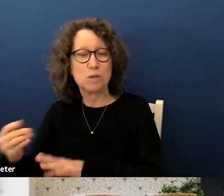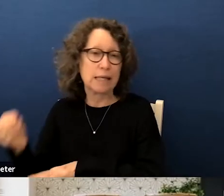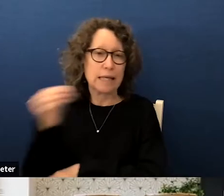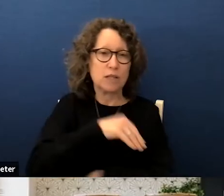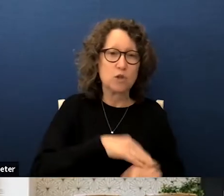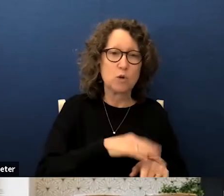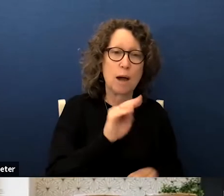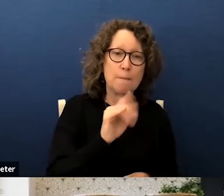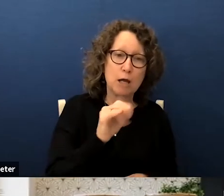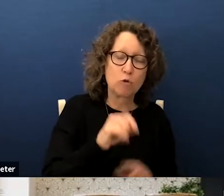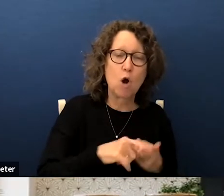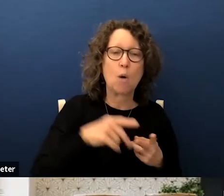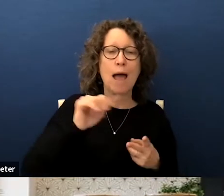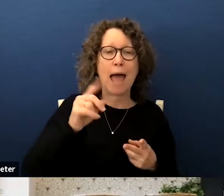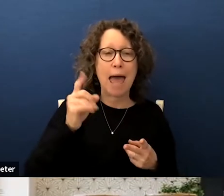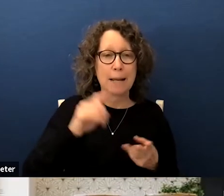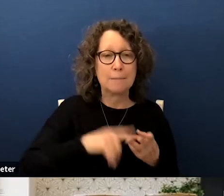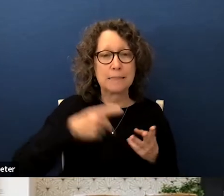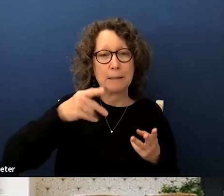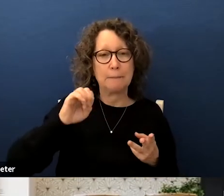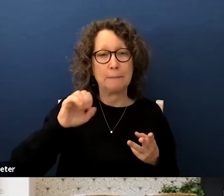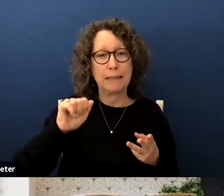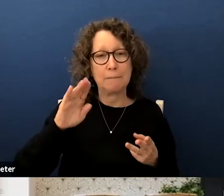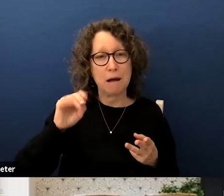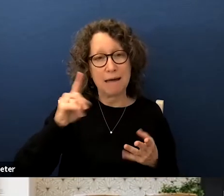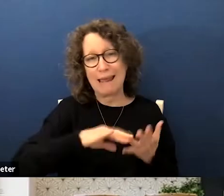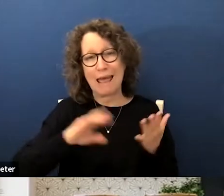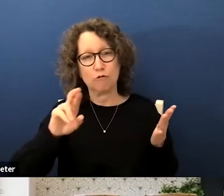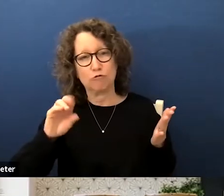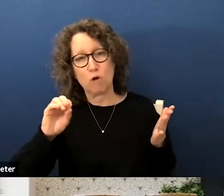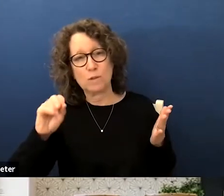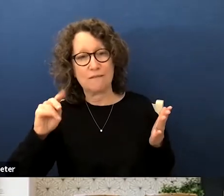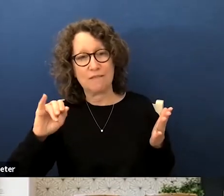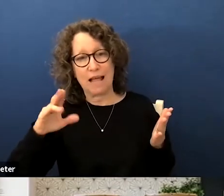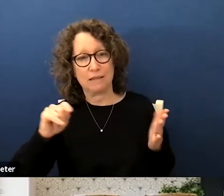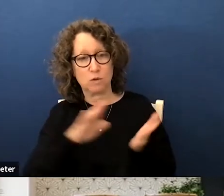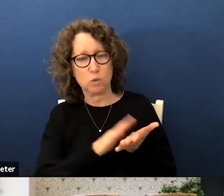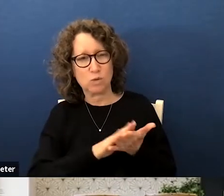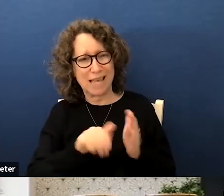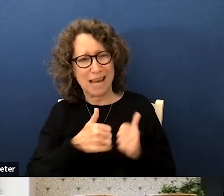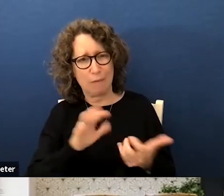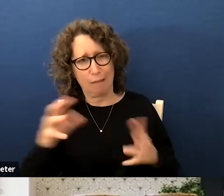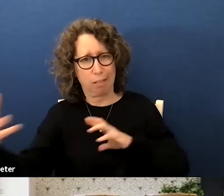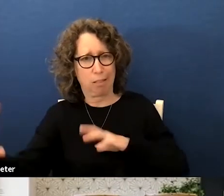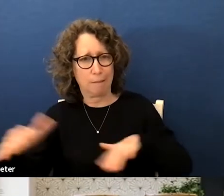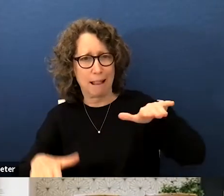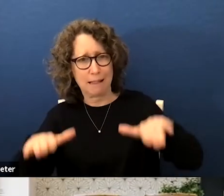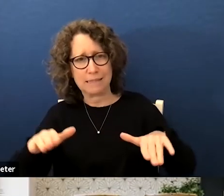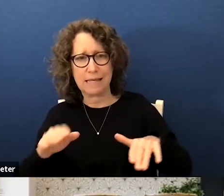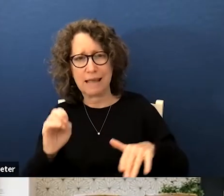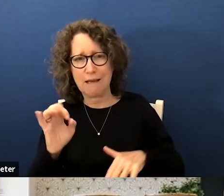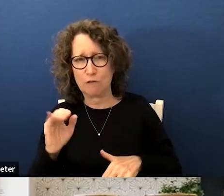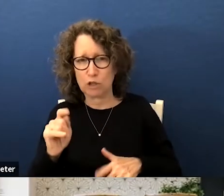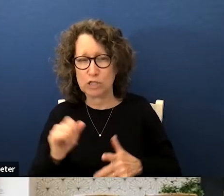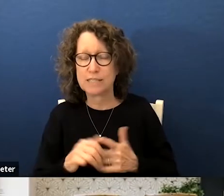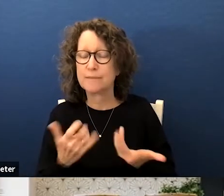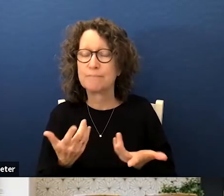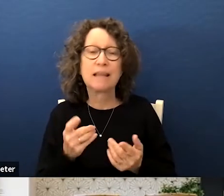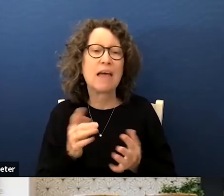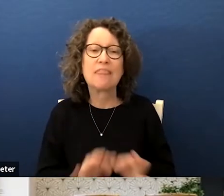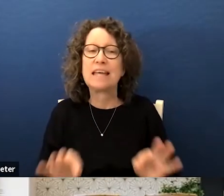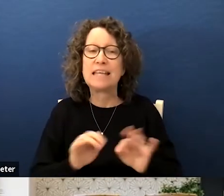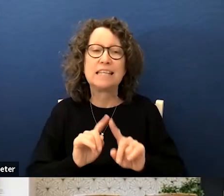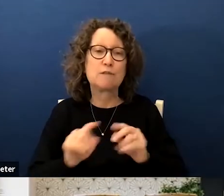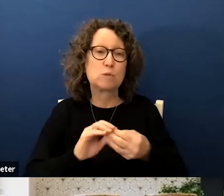adams peabody and roosevelt schools and how this distorts balancing efforts the key difference with